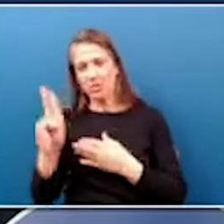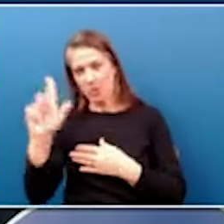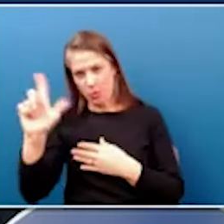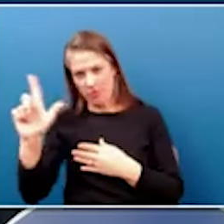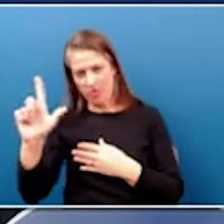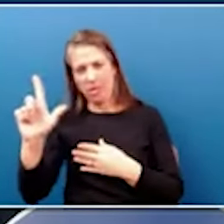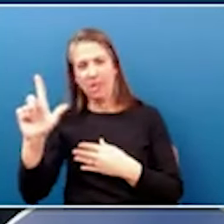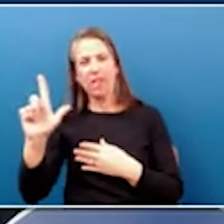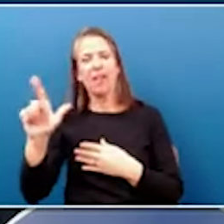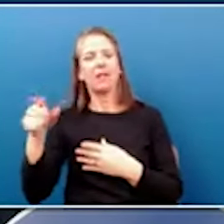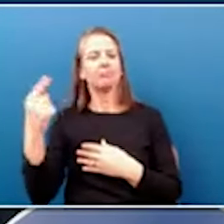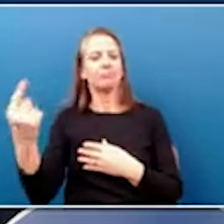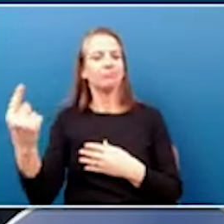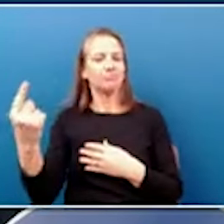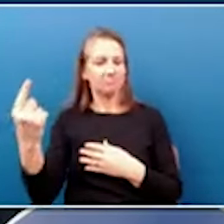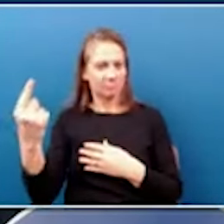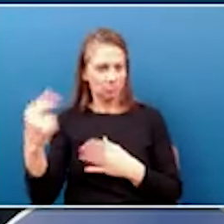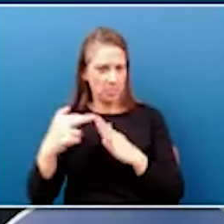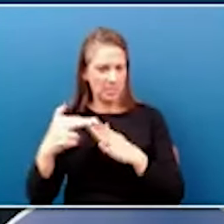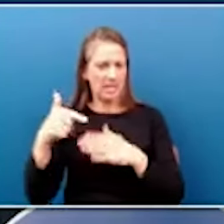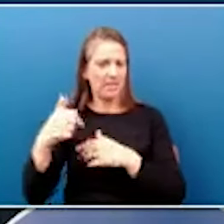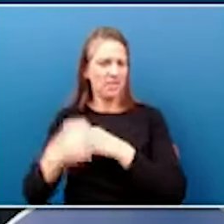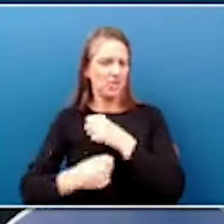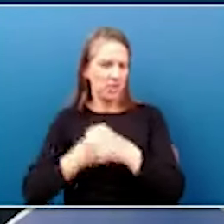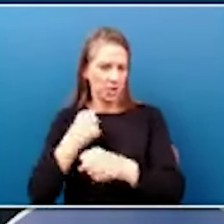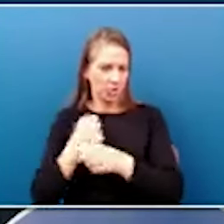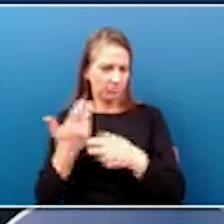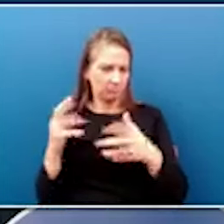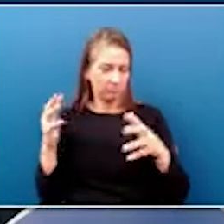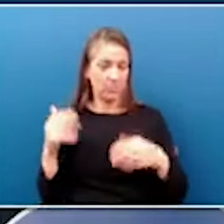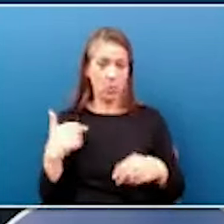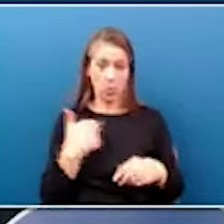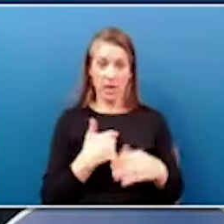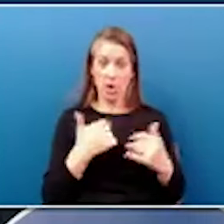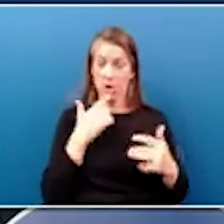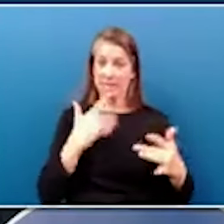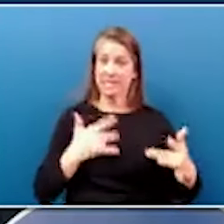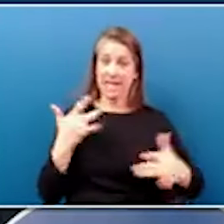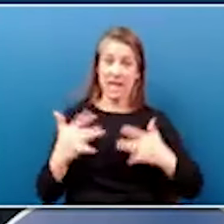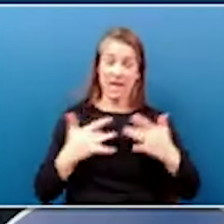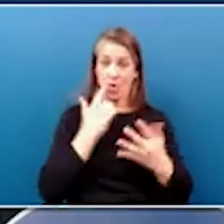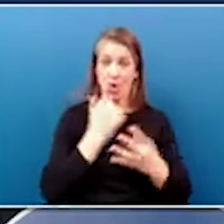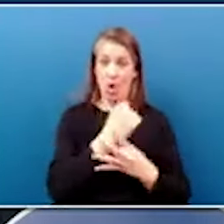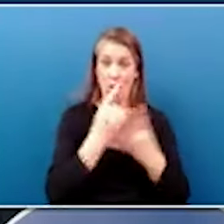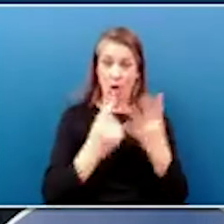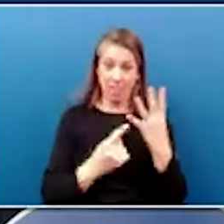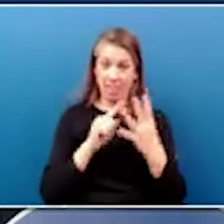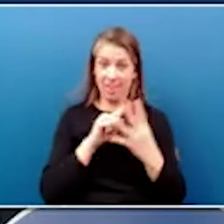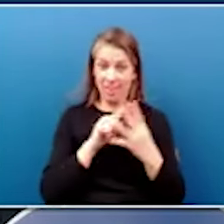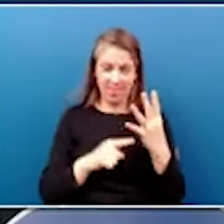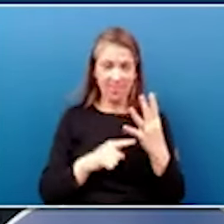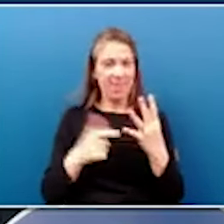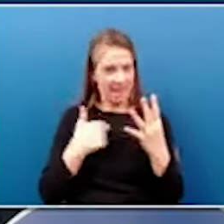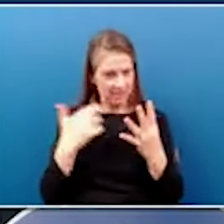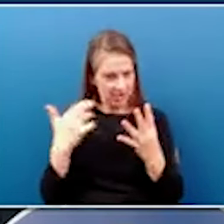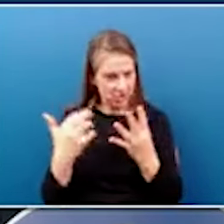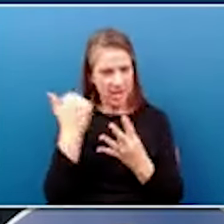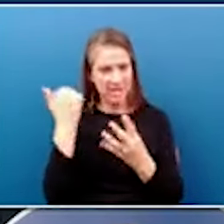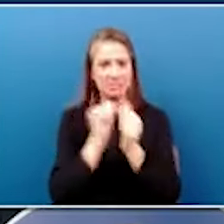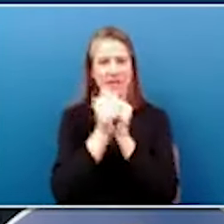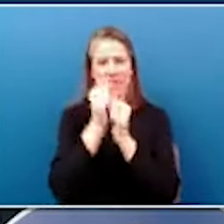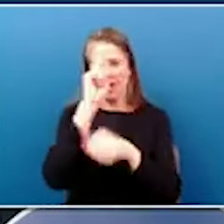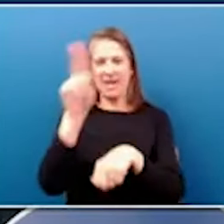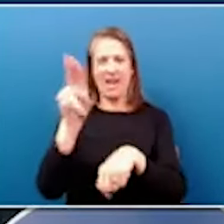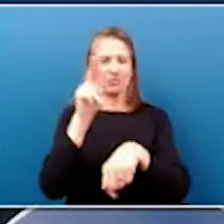representative in this year's tournament. While we are excited for all these teams that have a chance to compete for the national championship